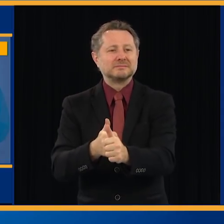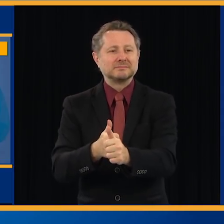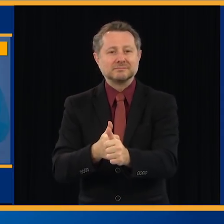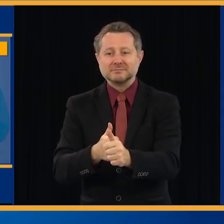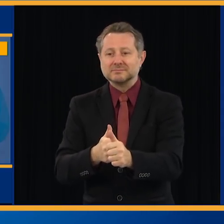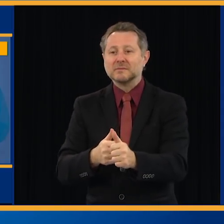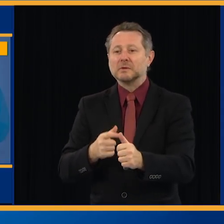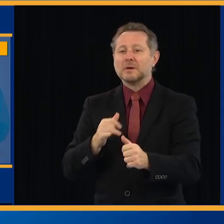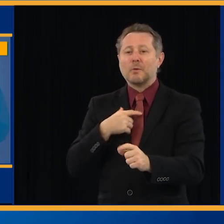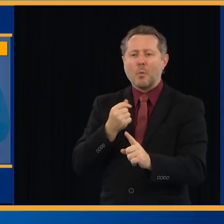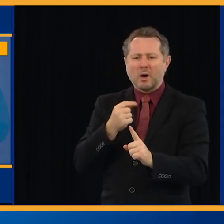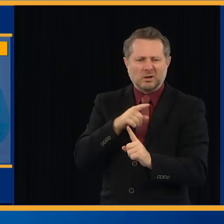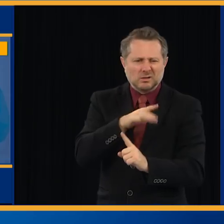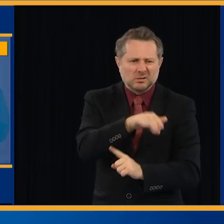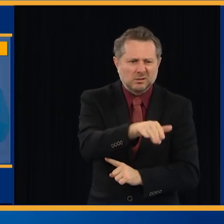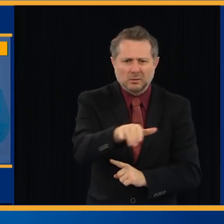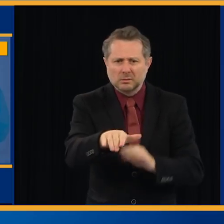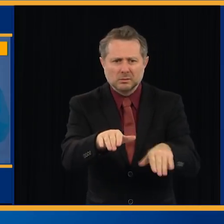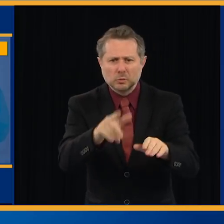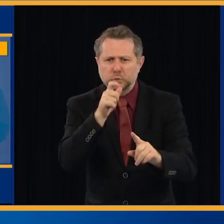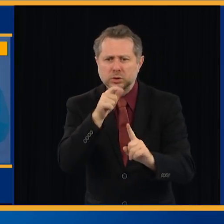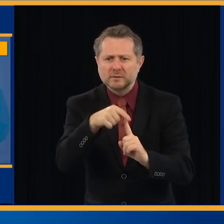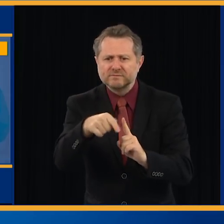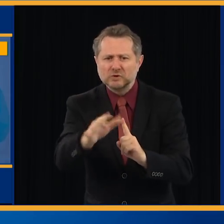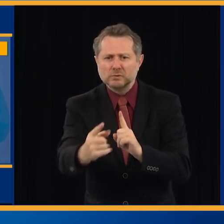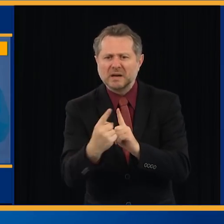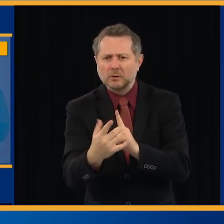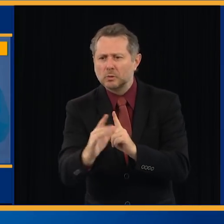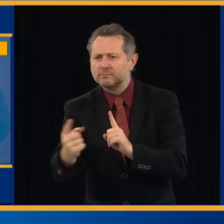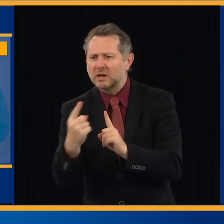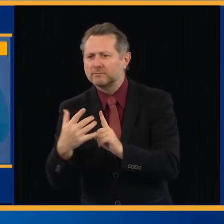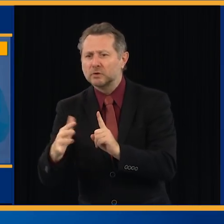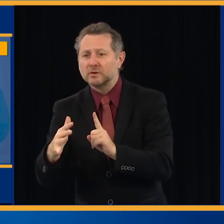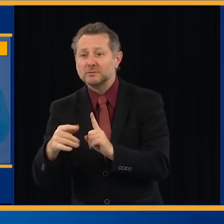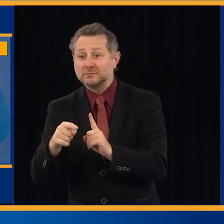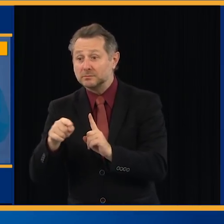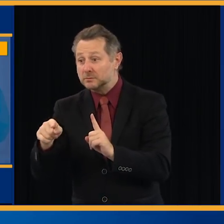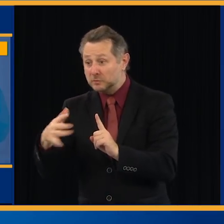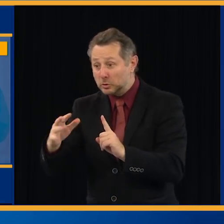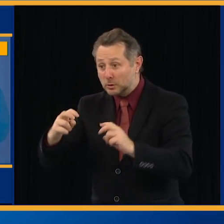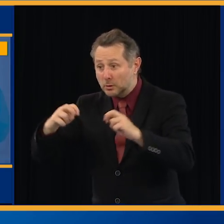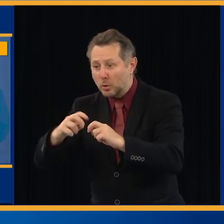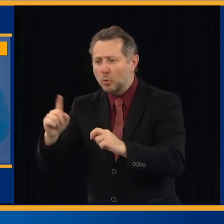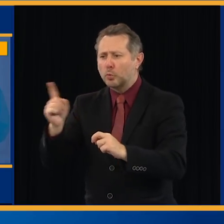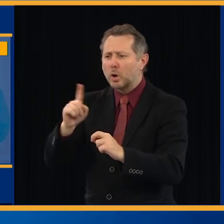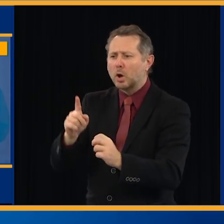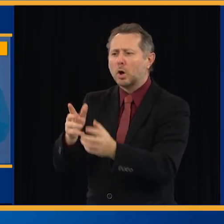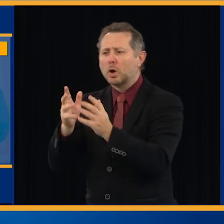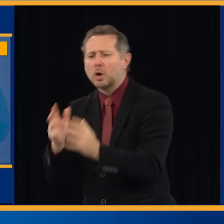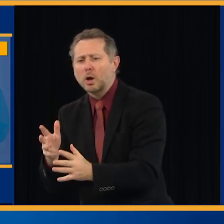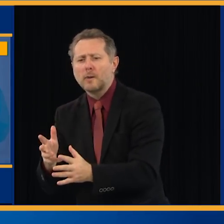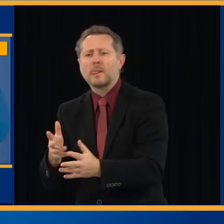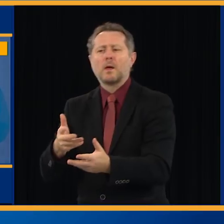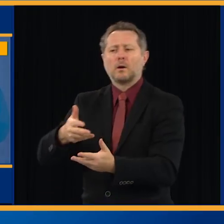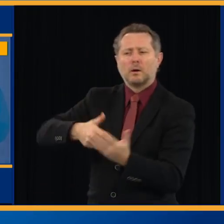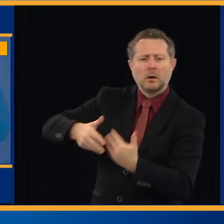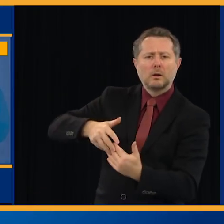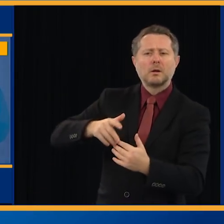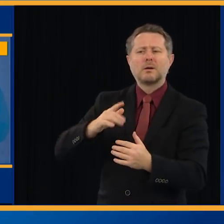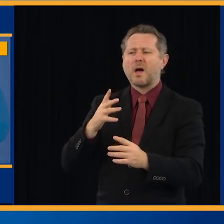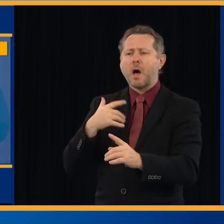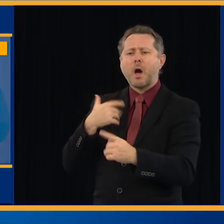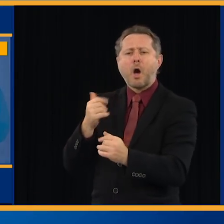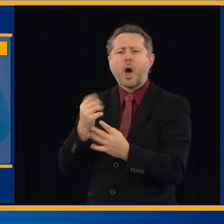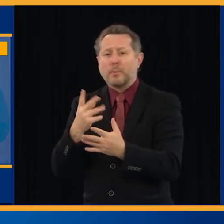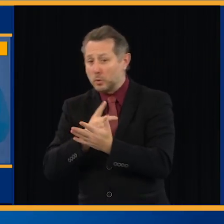trace that person, who have they met with, who have they been in close contact with over the past 14 days.